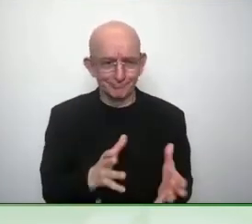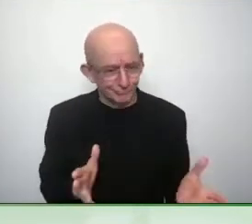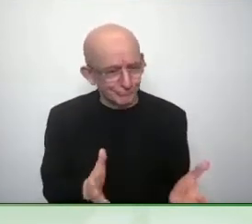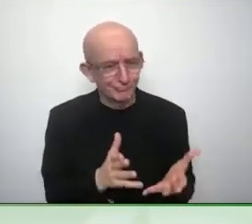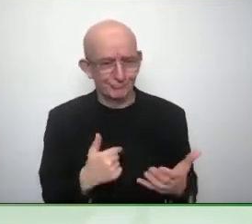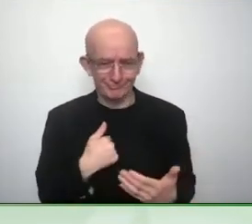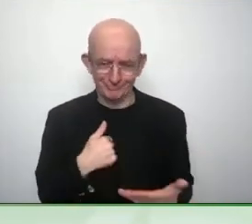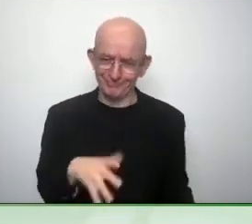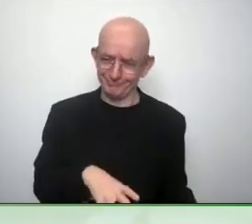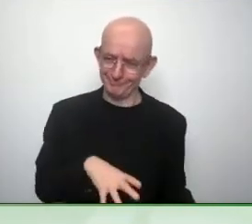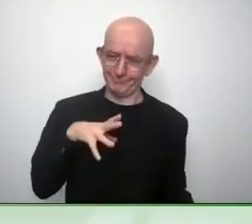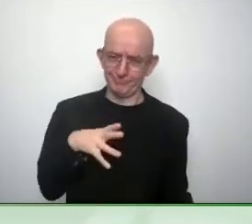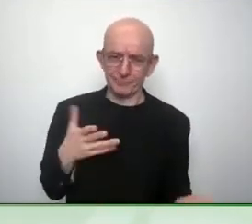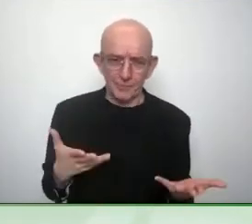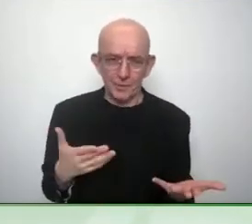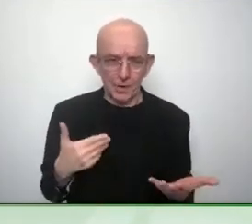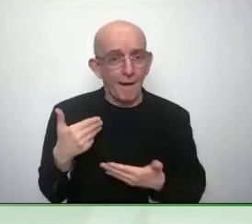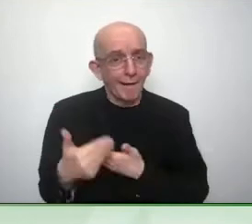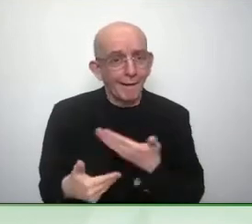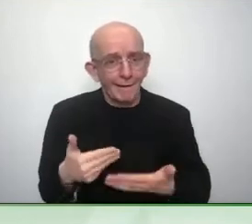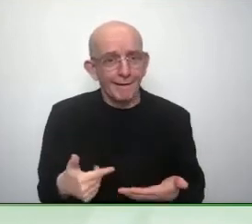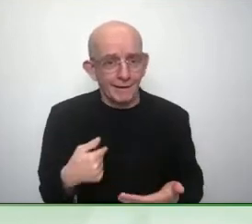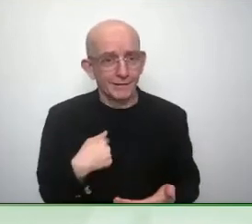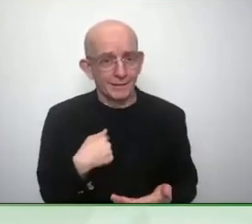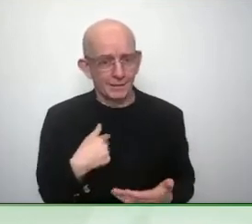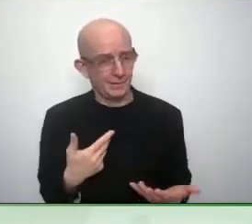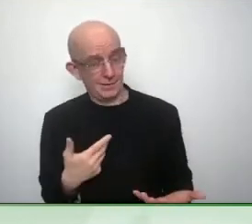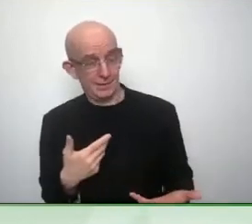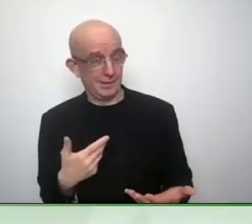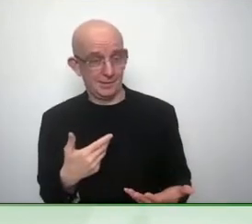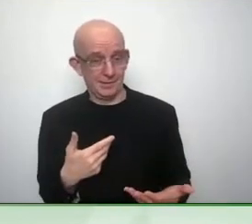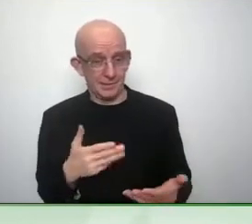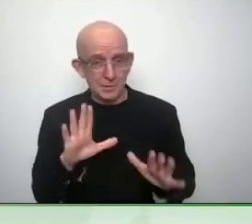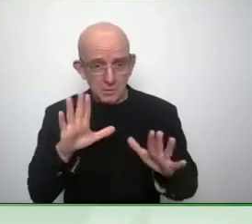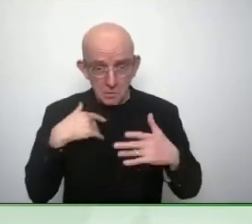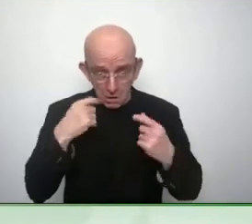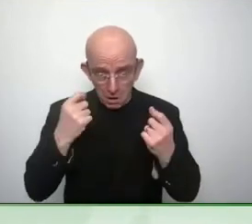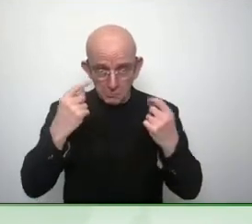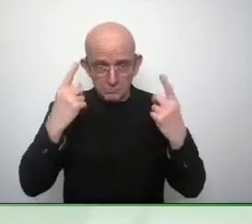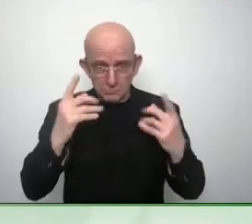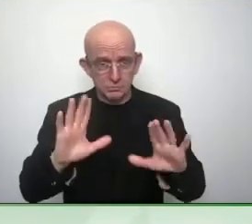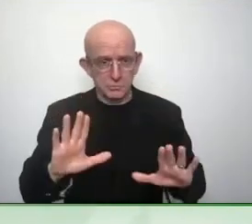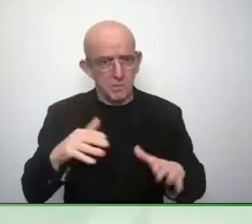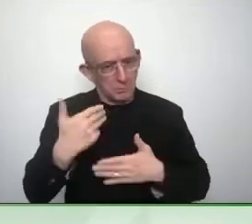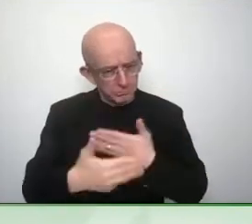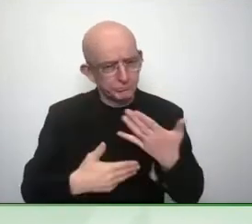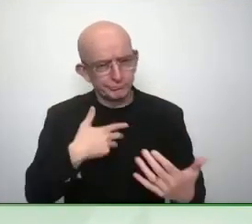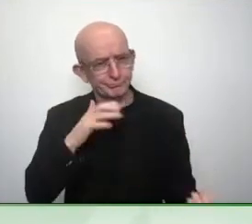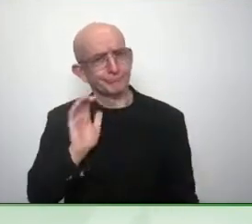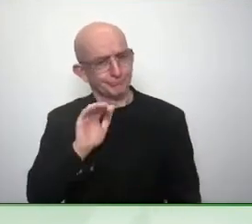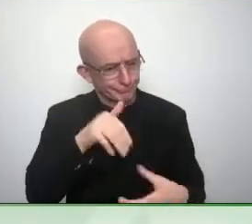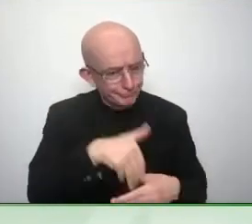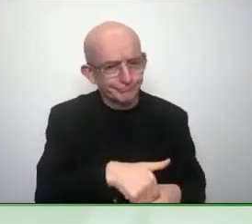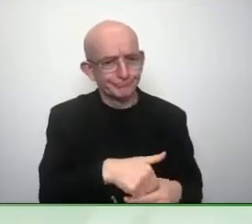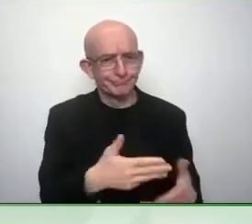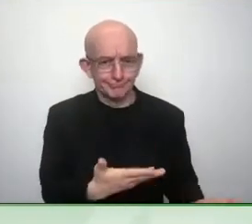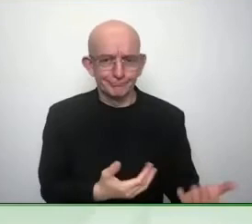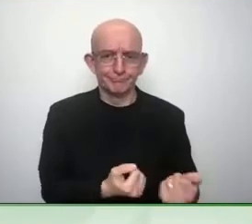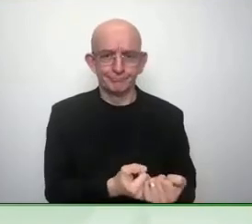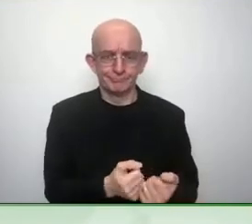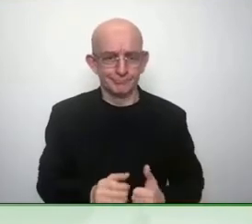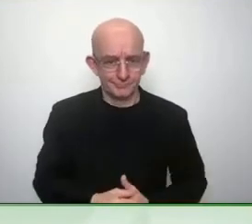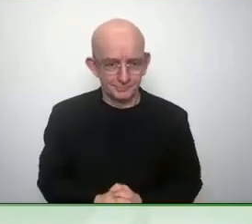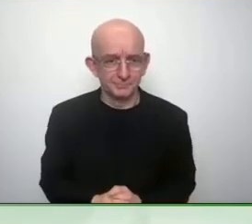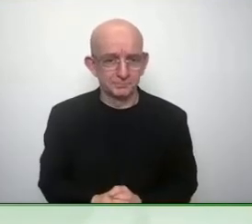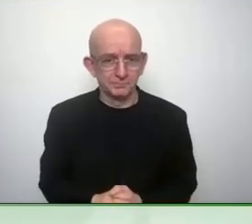wants to make sure that we do that in our community with pride as well yeah I love that hold on I got to do a time check because I can't see the clock guys am I allowed